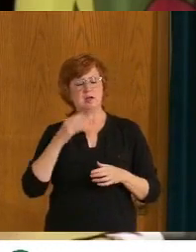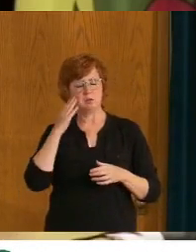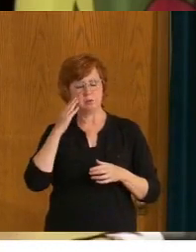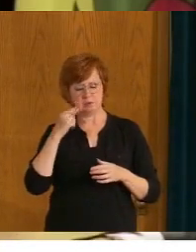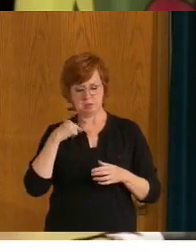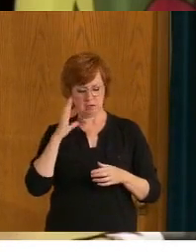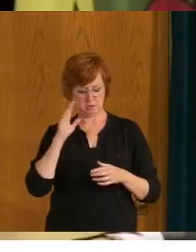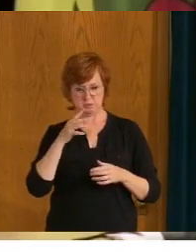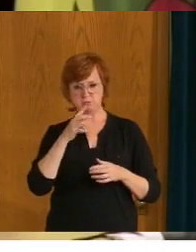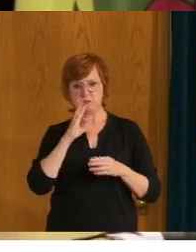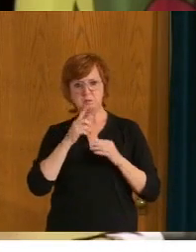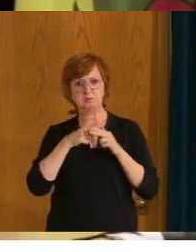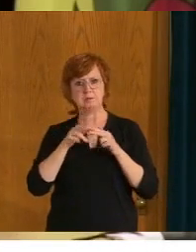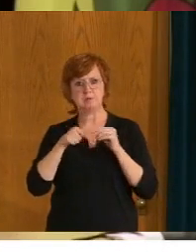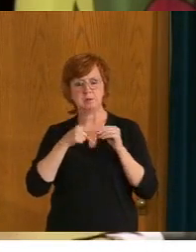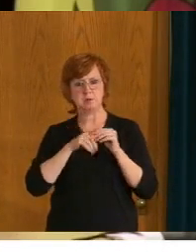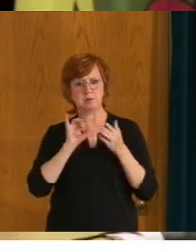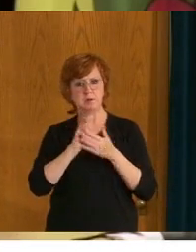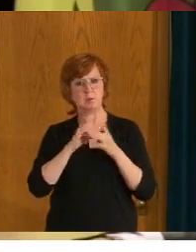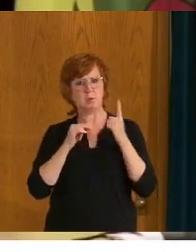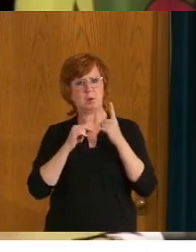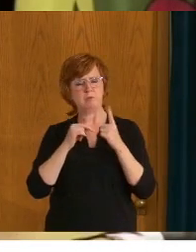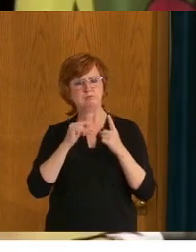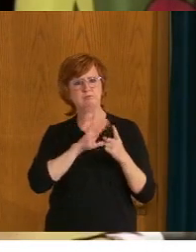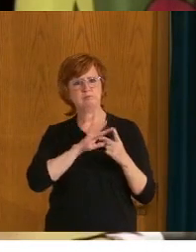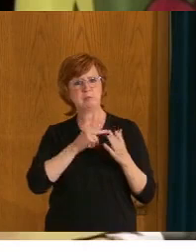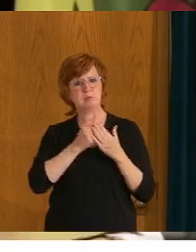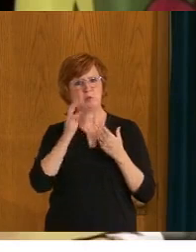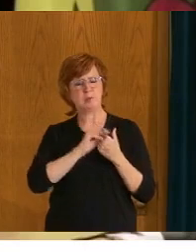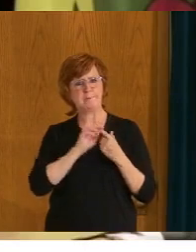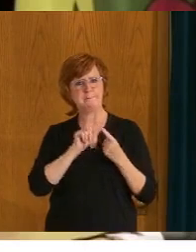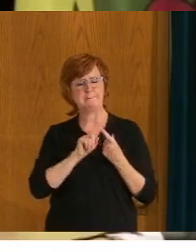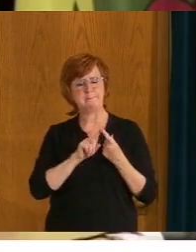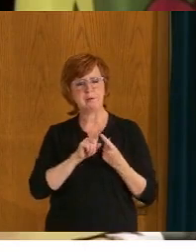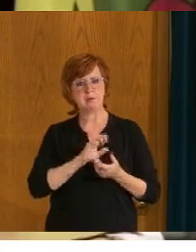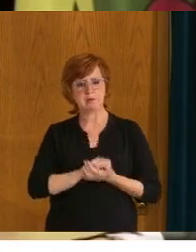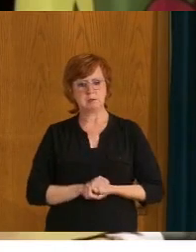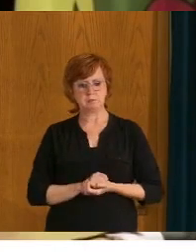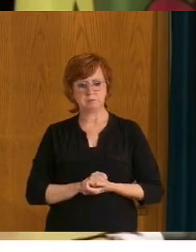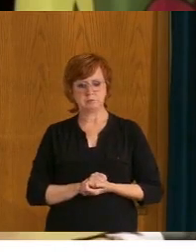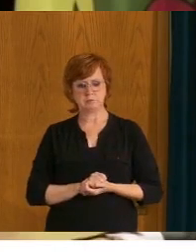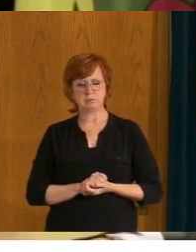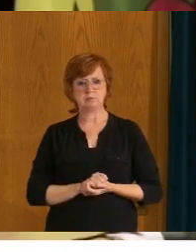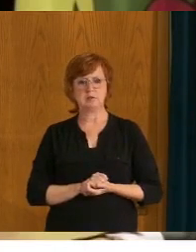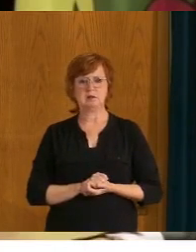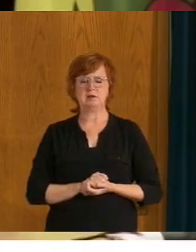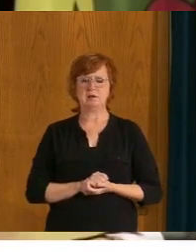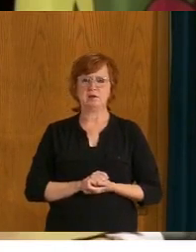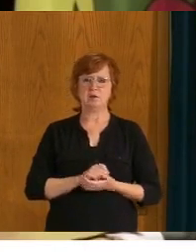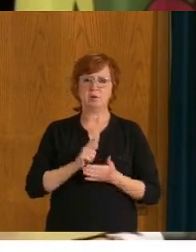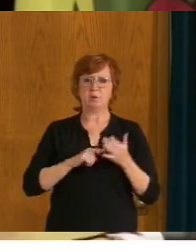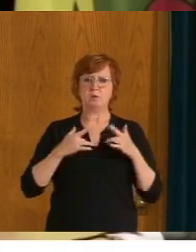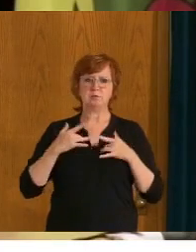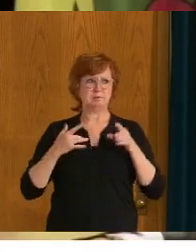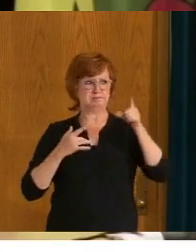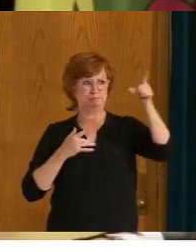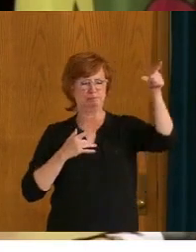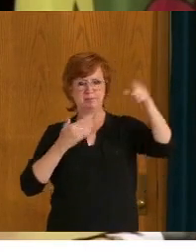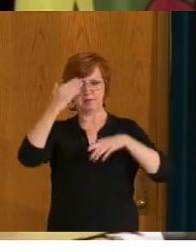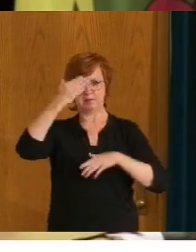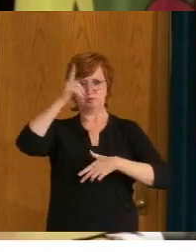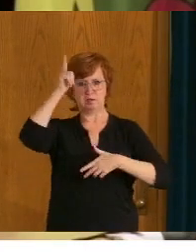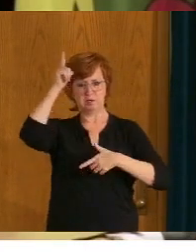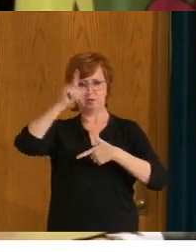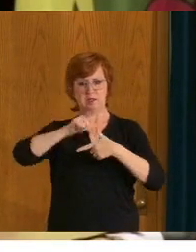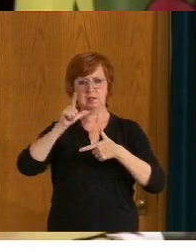think is a, a very positive initiative. There's a number of people that are, um, placing backpacks on the, the steps of the legislature,